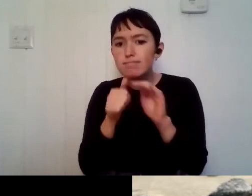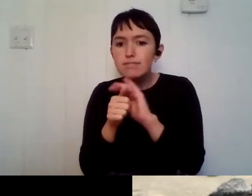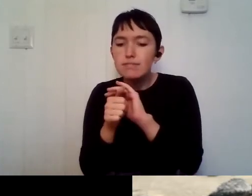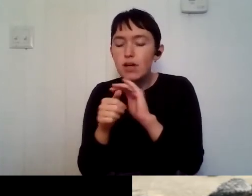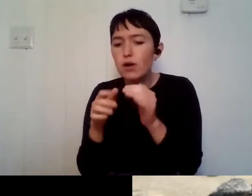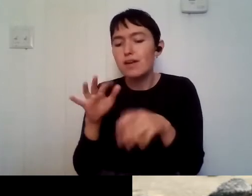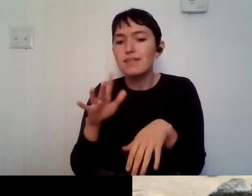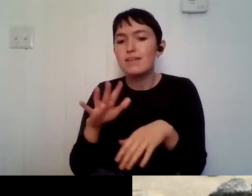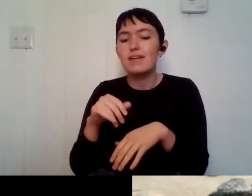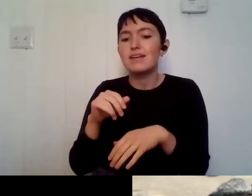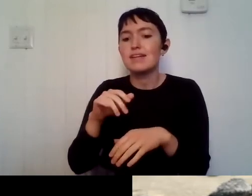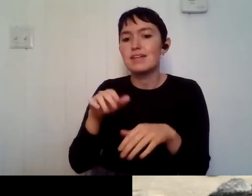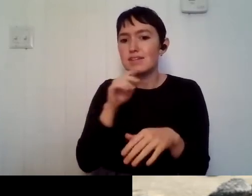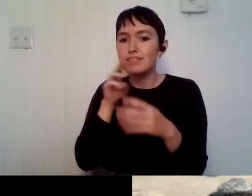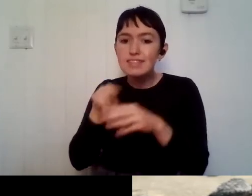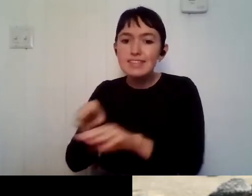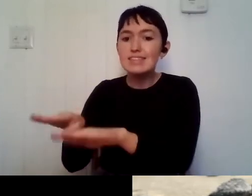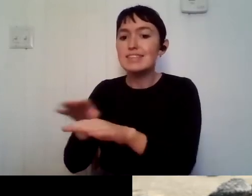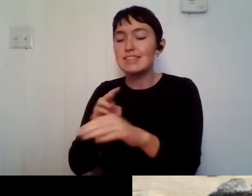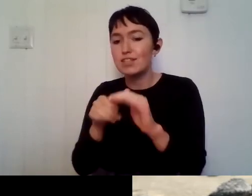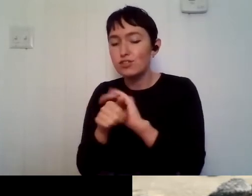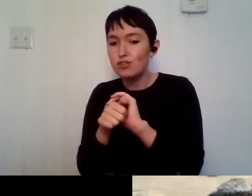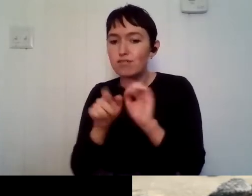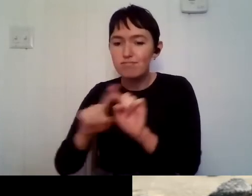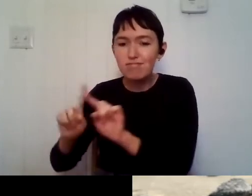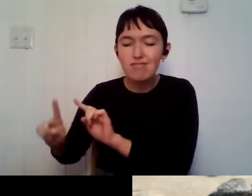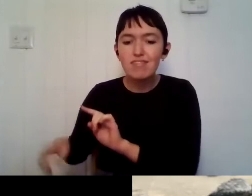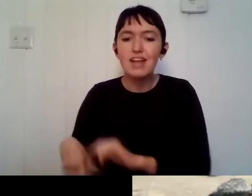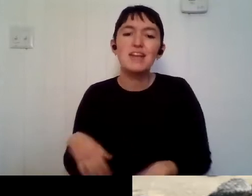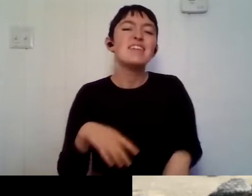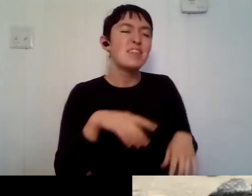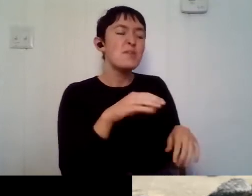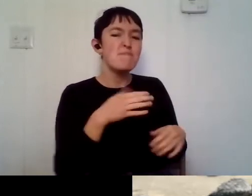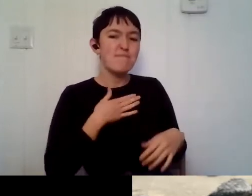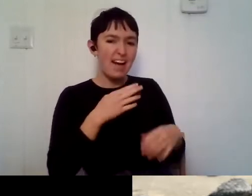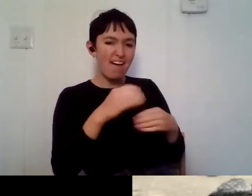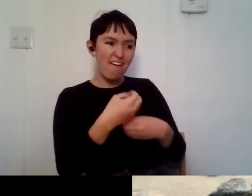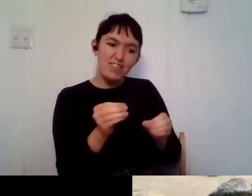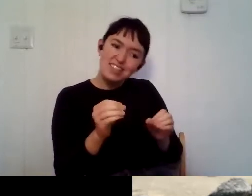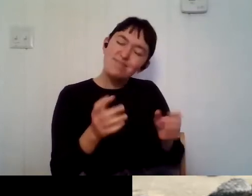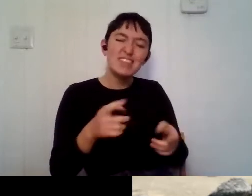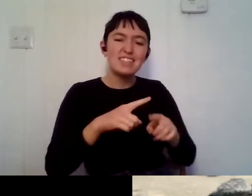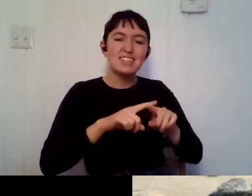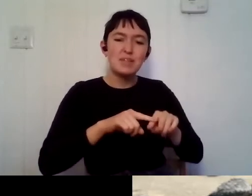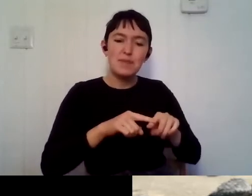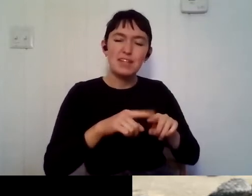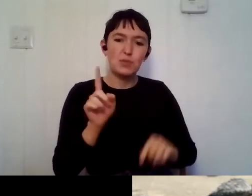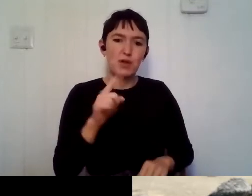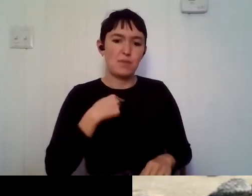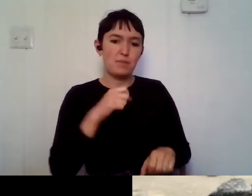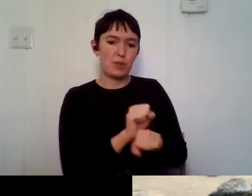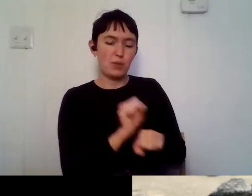Um, so yeah, my office, um, it depends on where I'm working at. Um, so when I was in Louisiana, it was